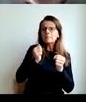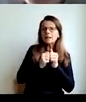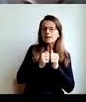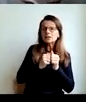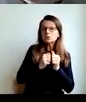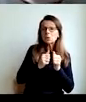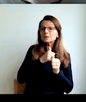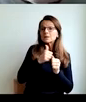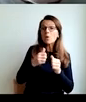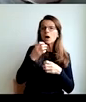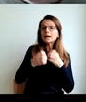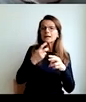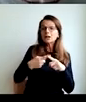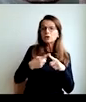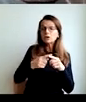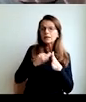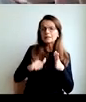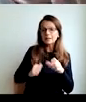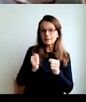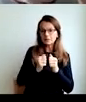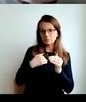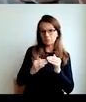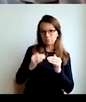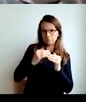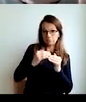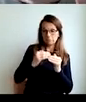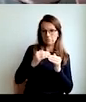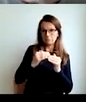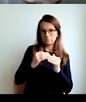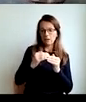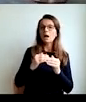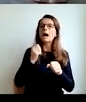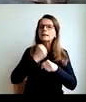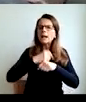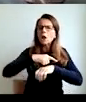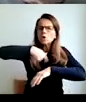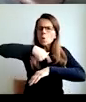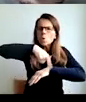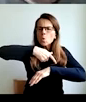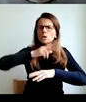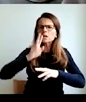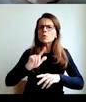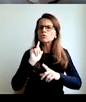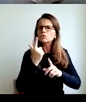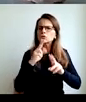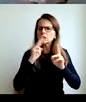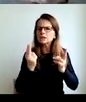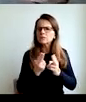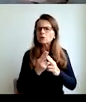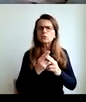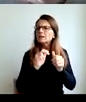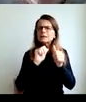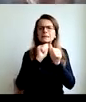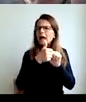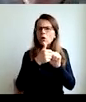80% at the EU average. We are second